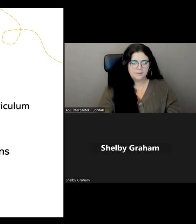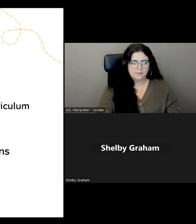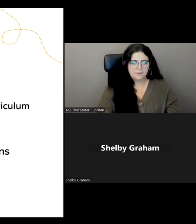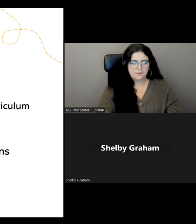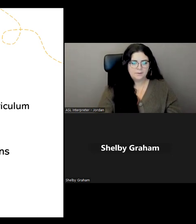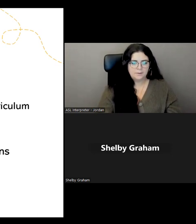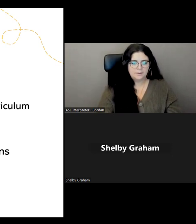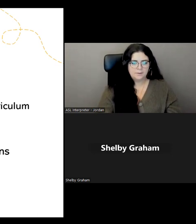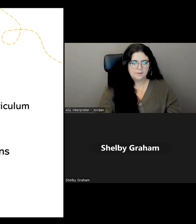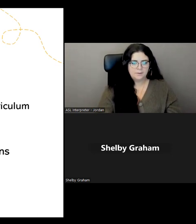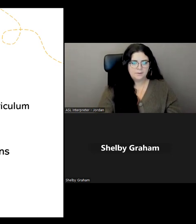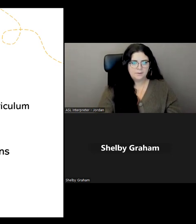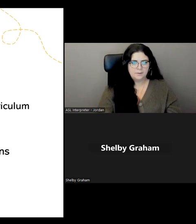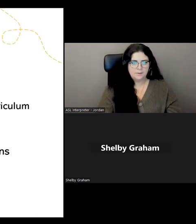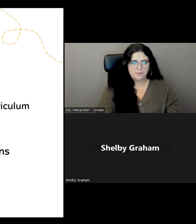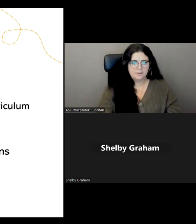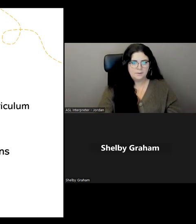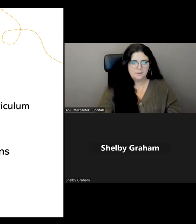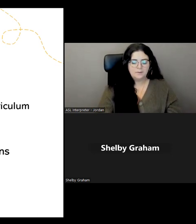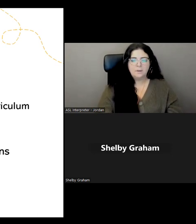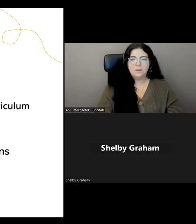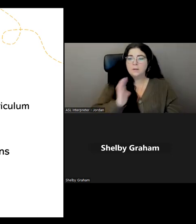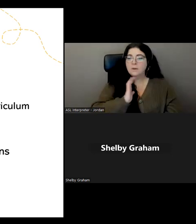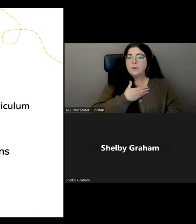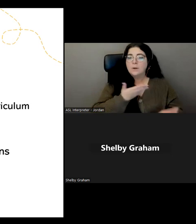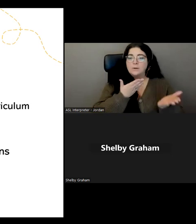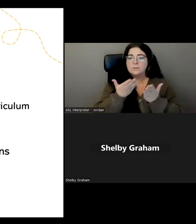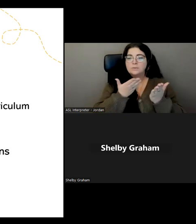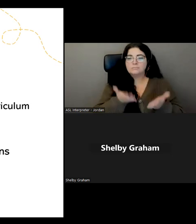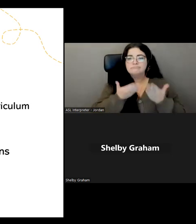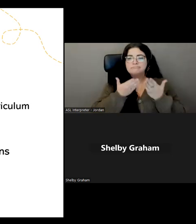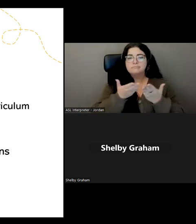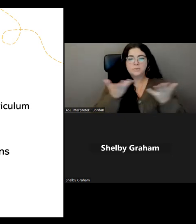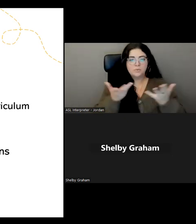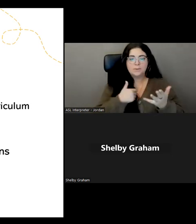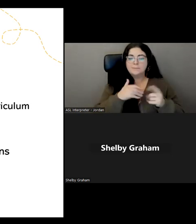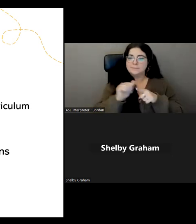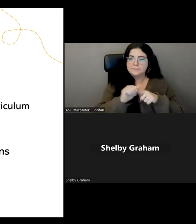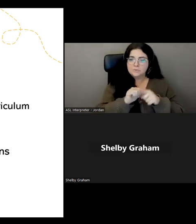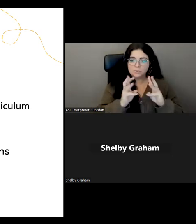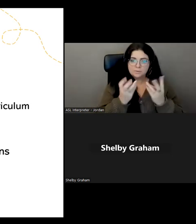So what services does TechnoTutors offer exactly? Well, have training workshops,